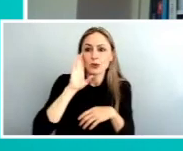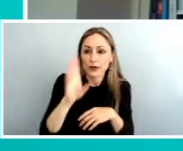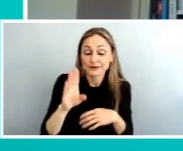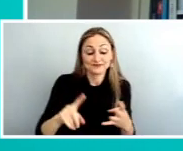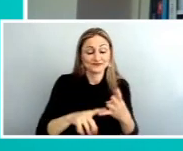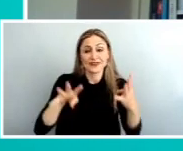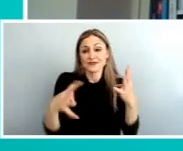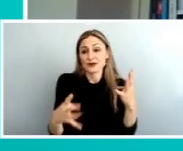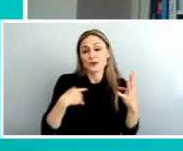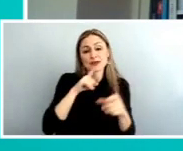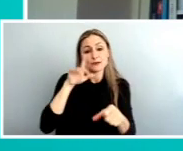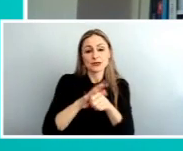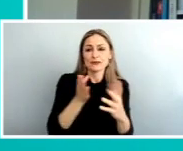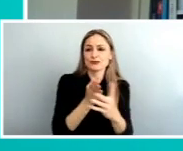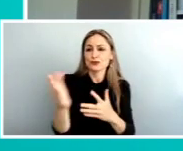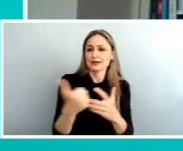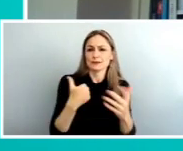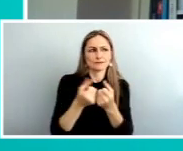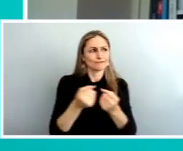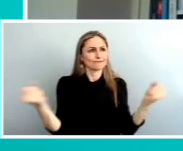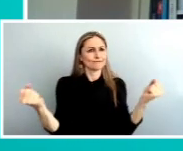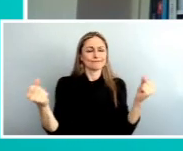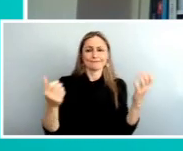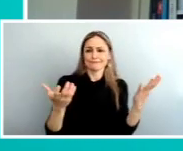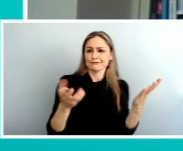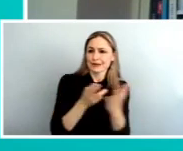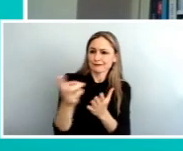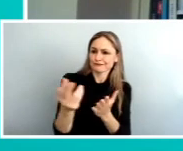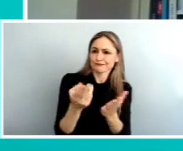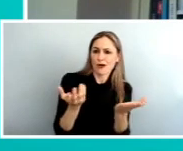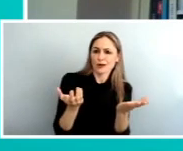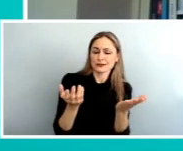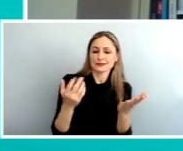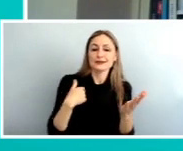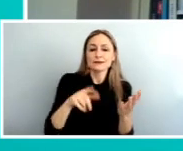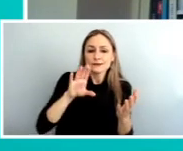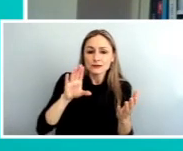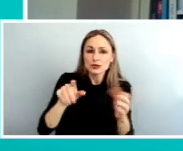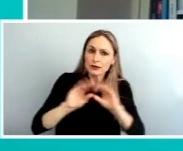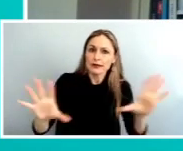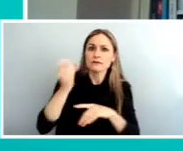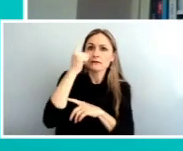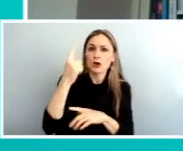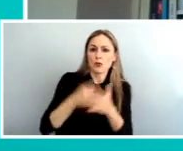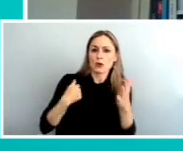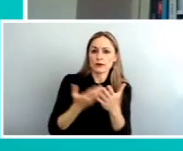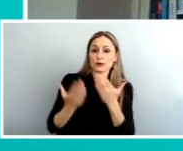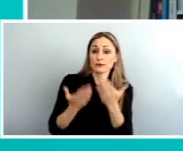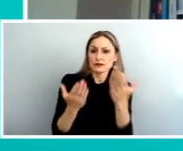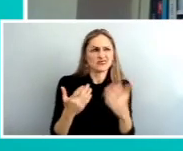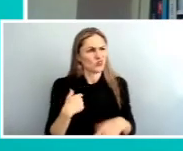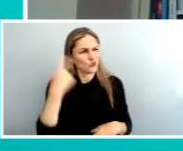transparent. We're committed to making sure that you have a clear understanding of what is being proposed and why decisions are being made.